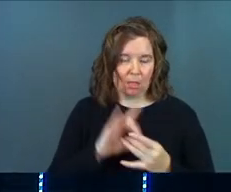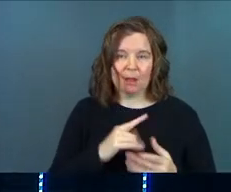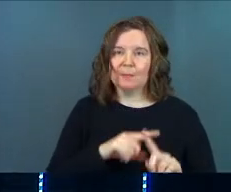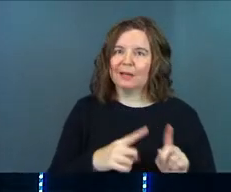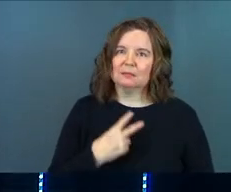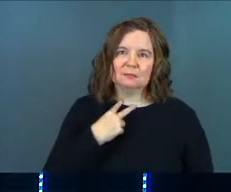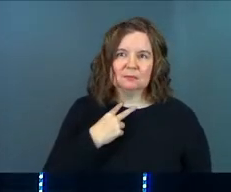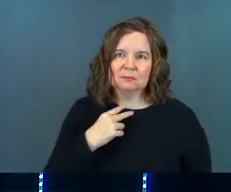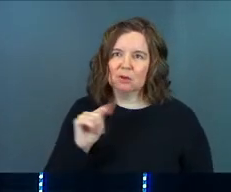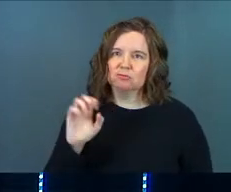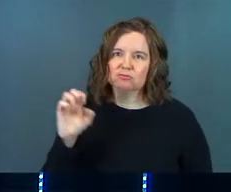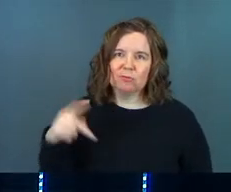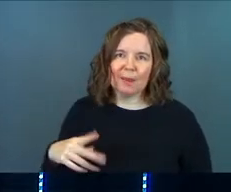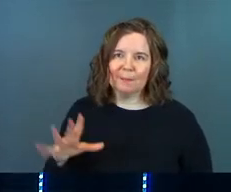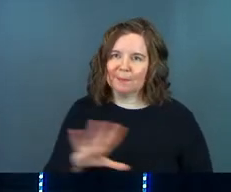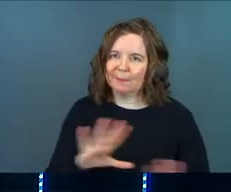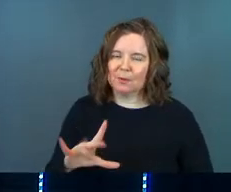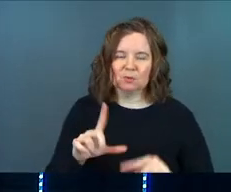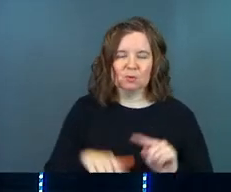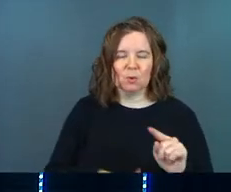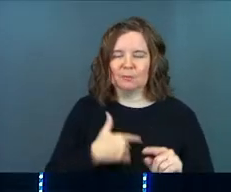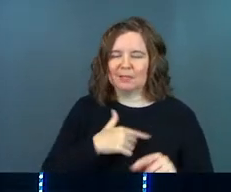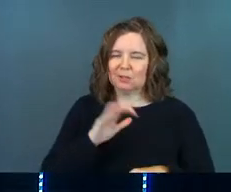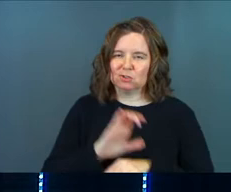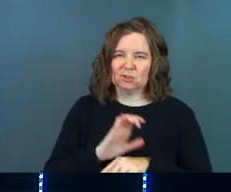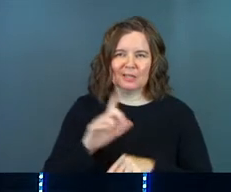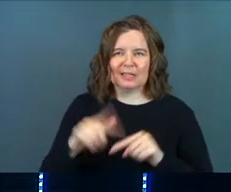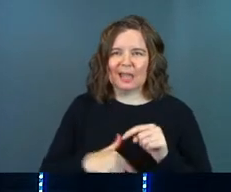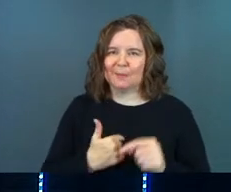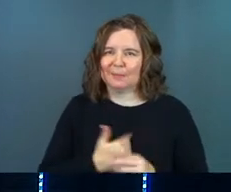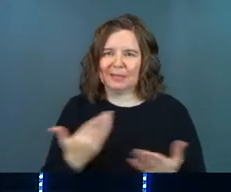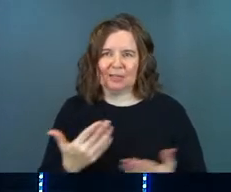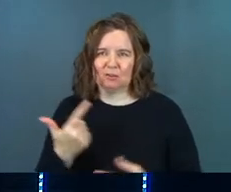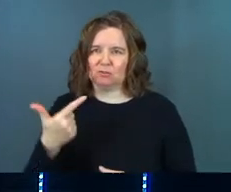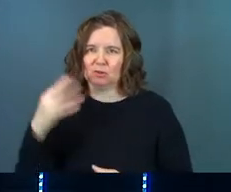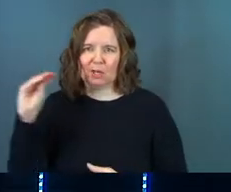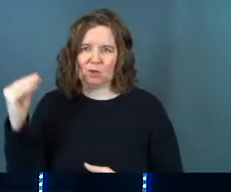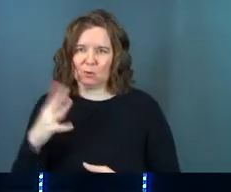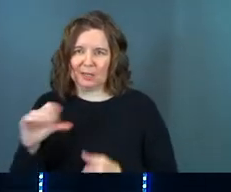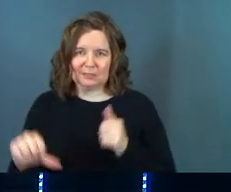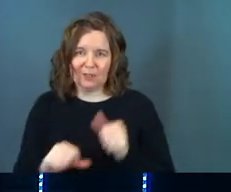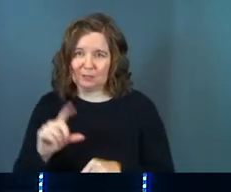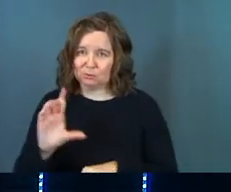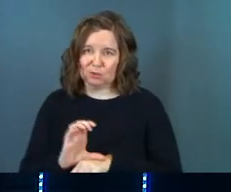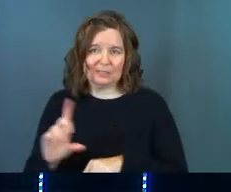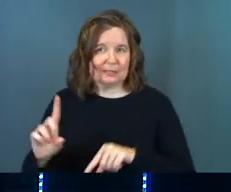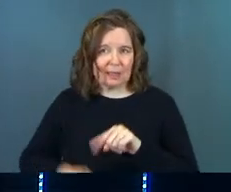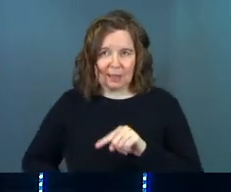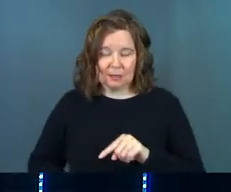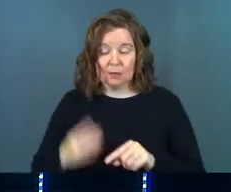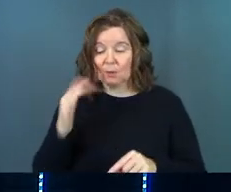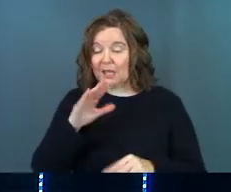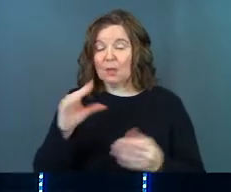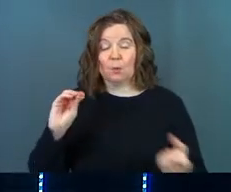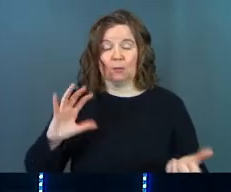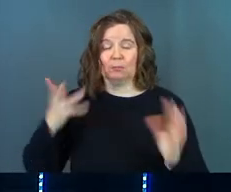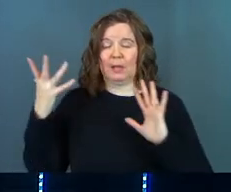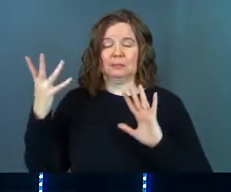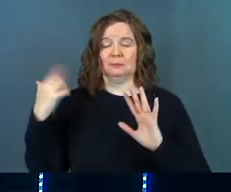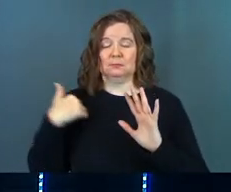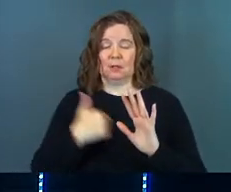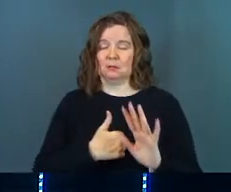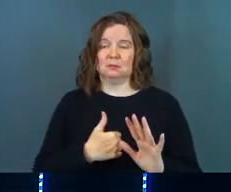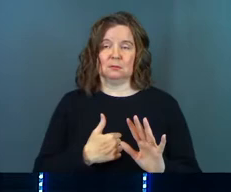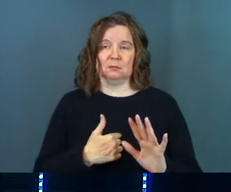it's a trap. We can't let that be in the church. That can't be here at Grace Fellowship. It just can't. Because it will mess with us.